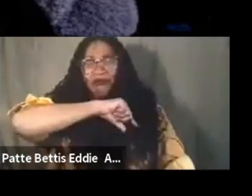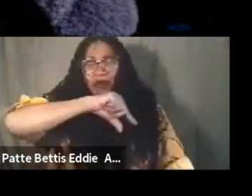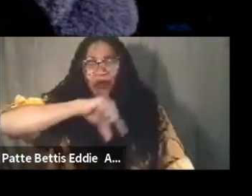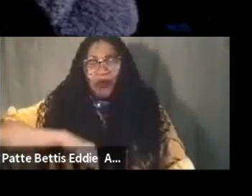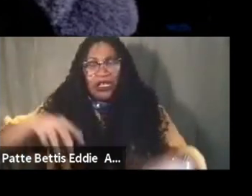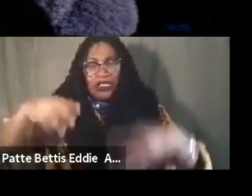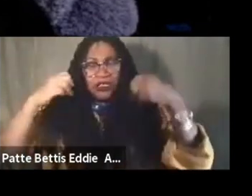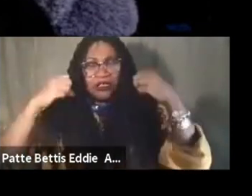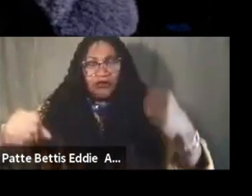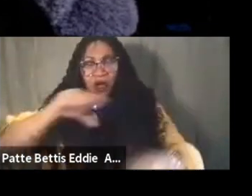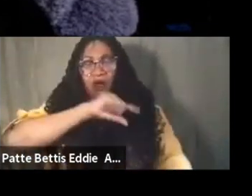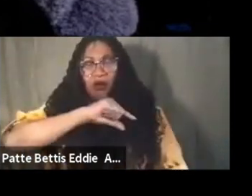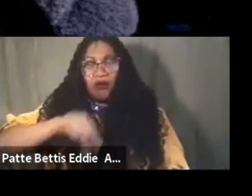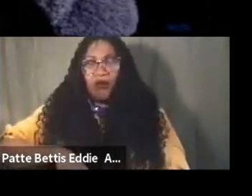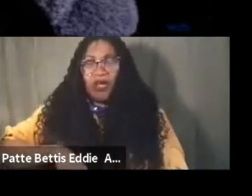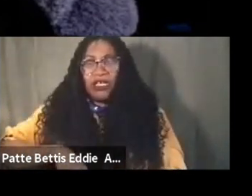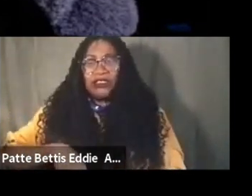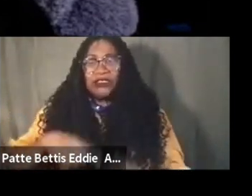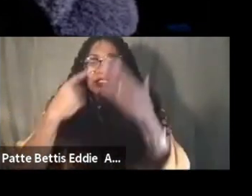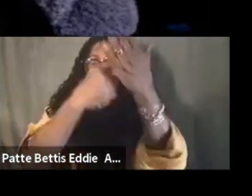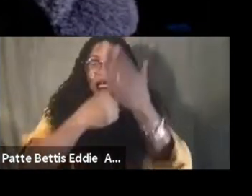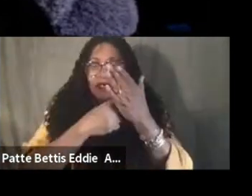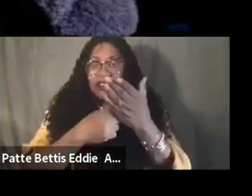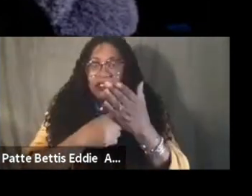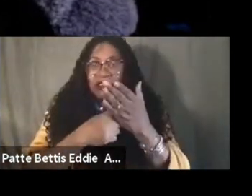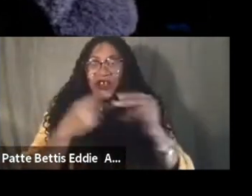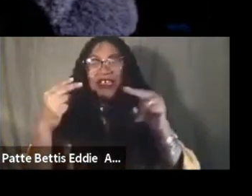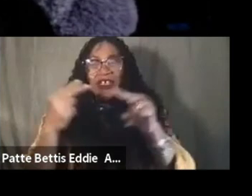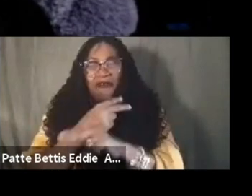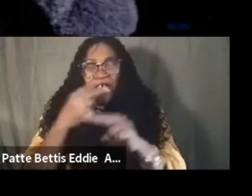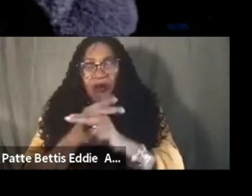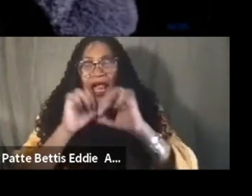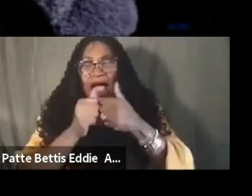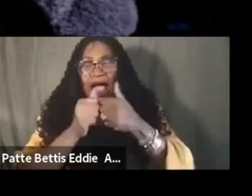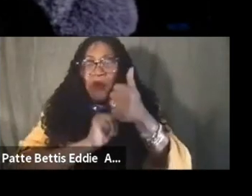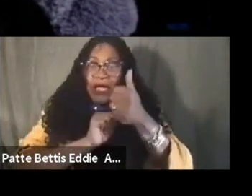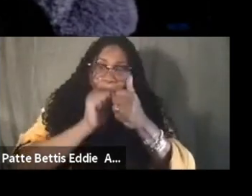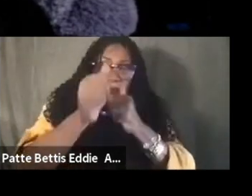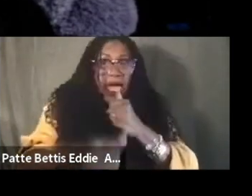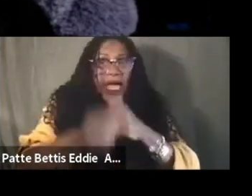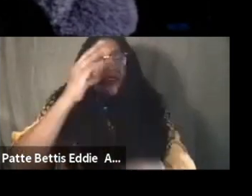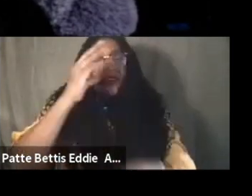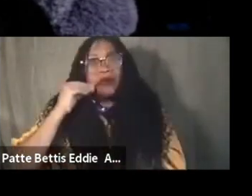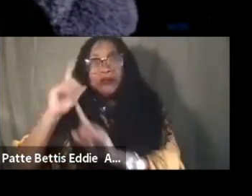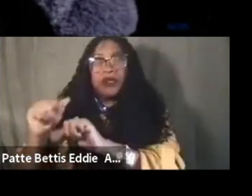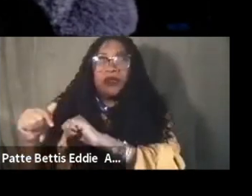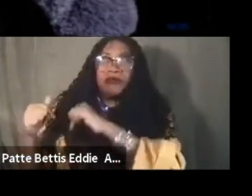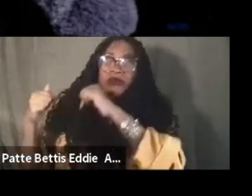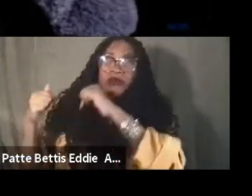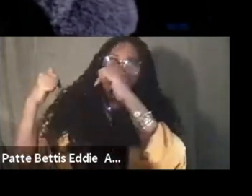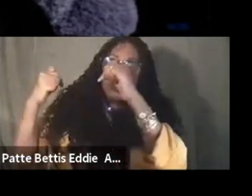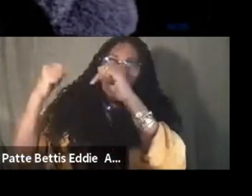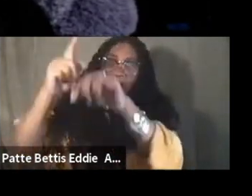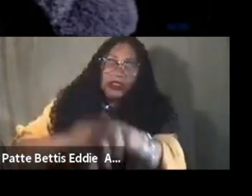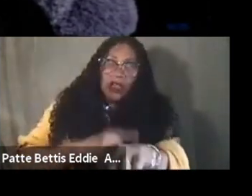and figuring out ways that we can move past what we've been going through for so long um i just wanted